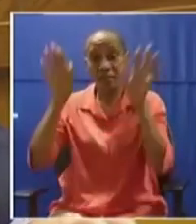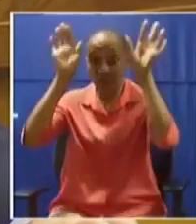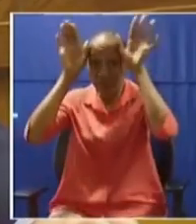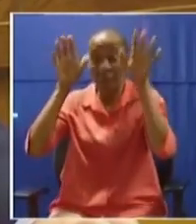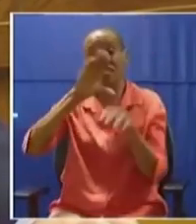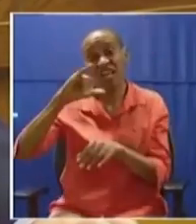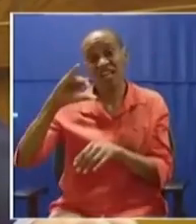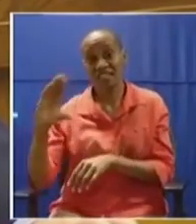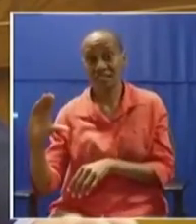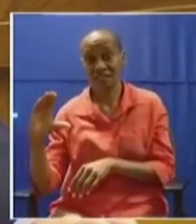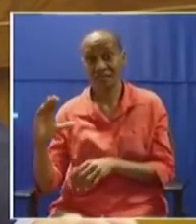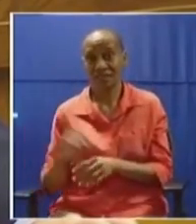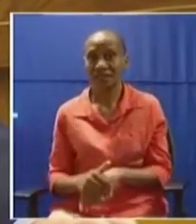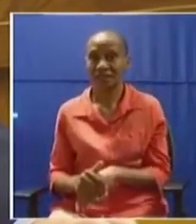-Chief.